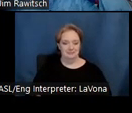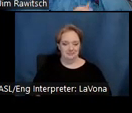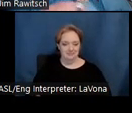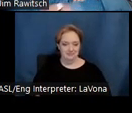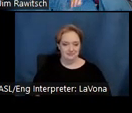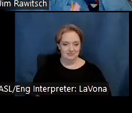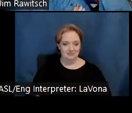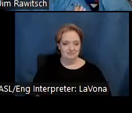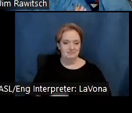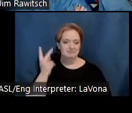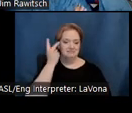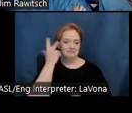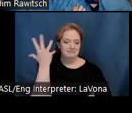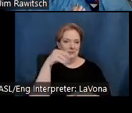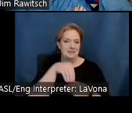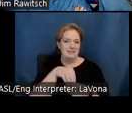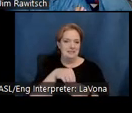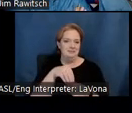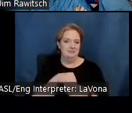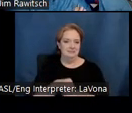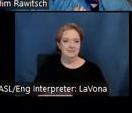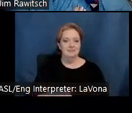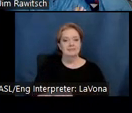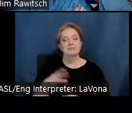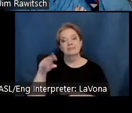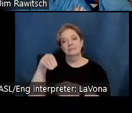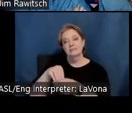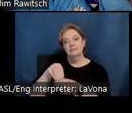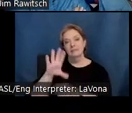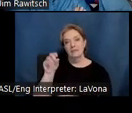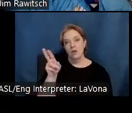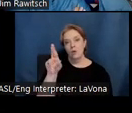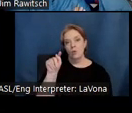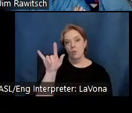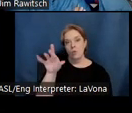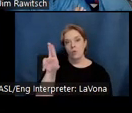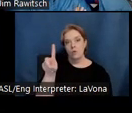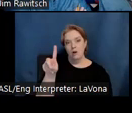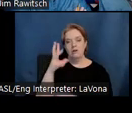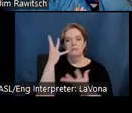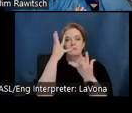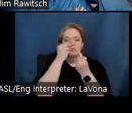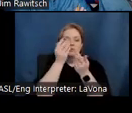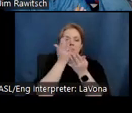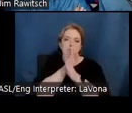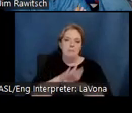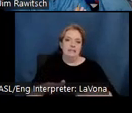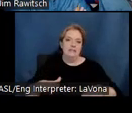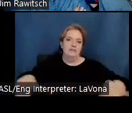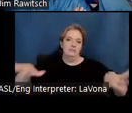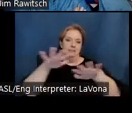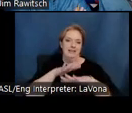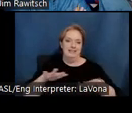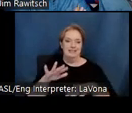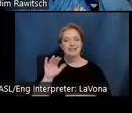Let's see what's inside here. The inner courtyard welcomes visitors into a serene and peaceful space. Alfreda's favorite Japanese